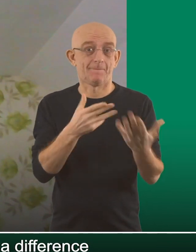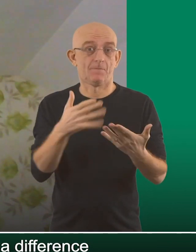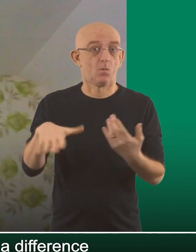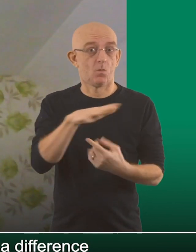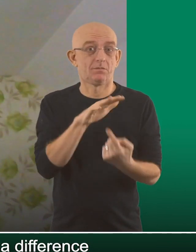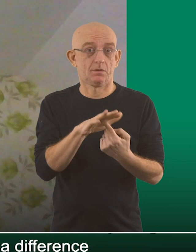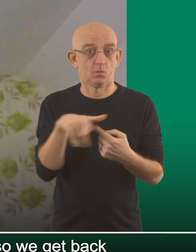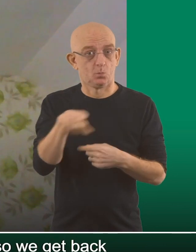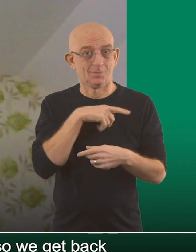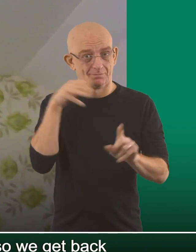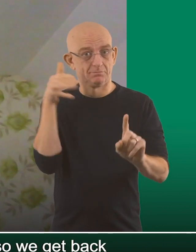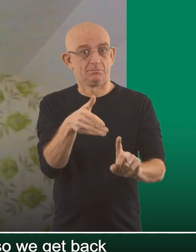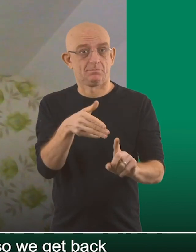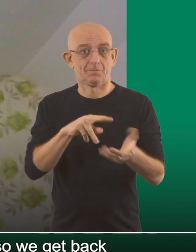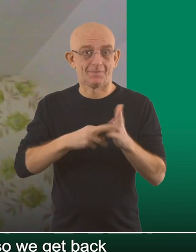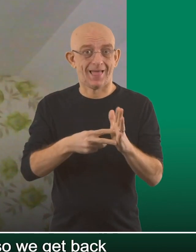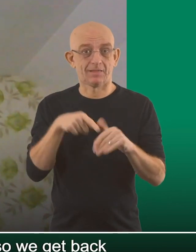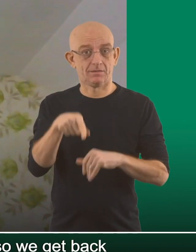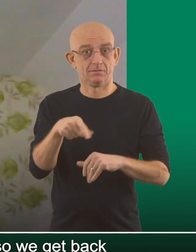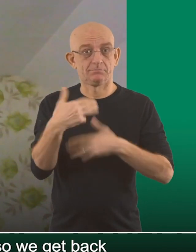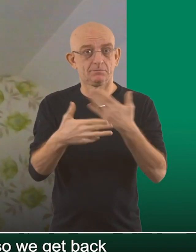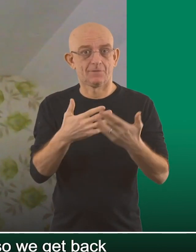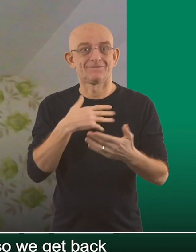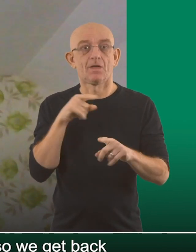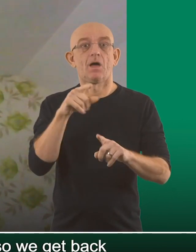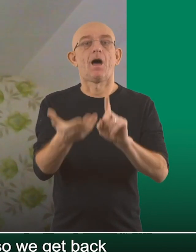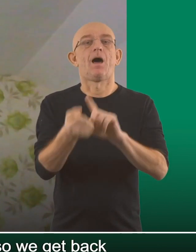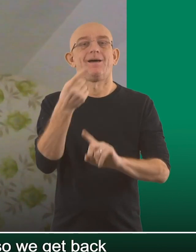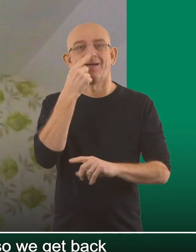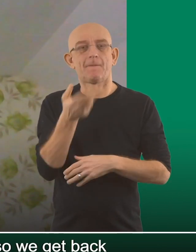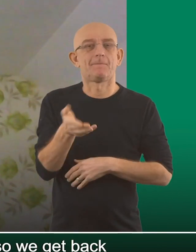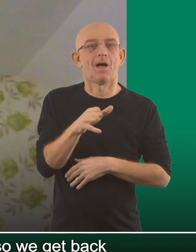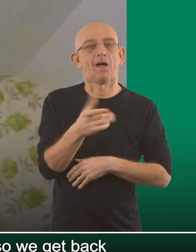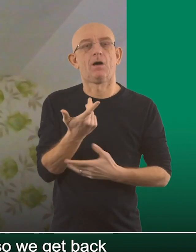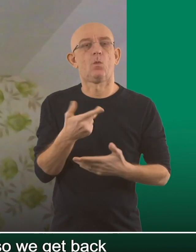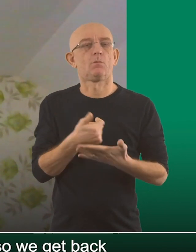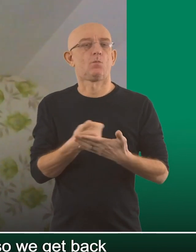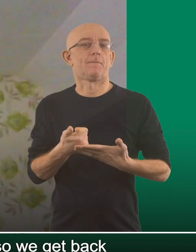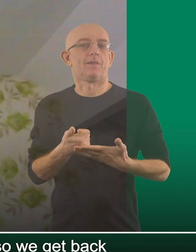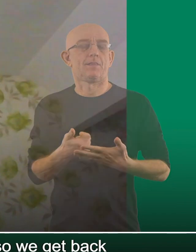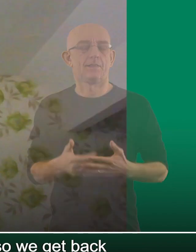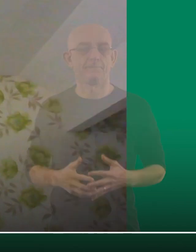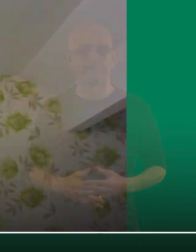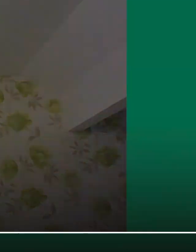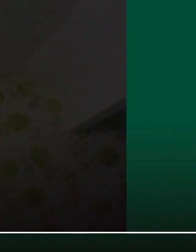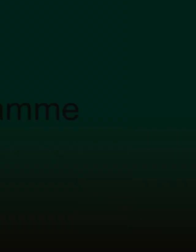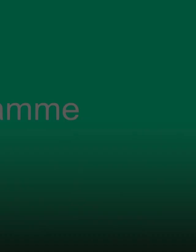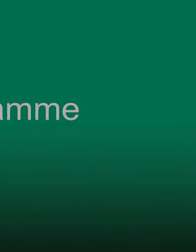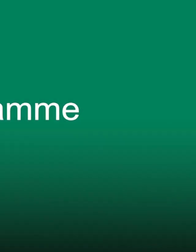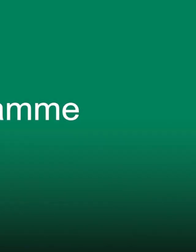a difference and continues to matter. And it helps us all stick to the road map. So we get back to some semblance of normality as quickly as we can.